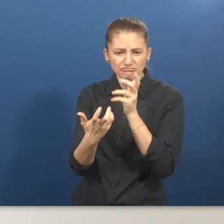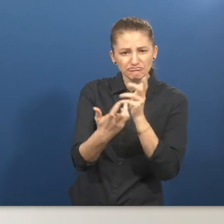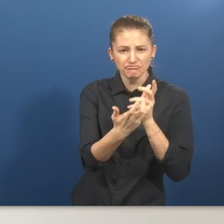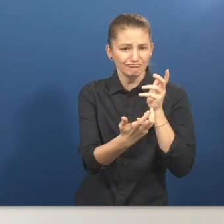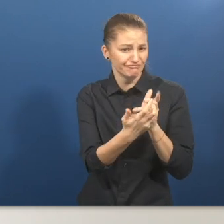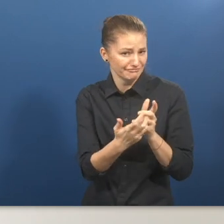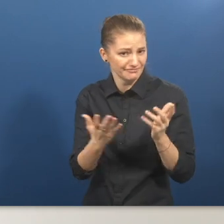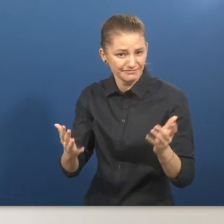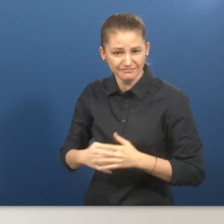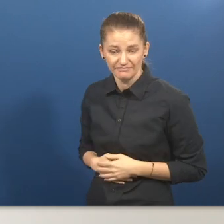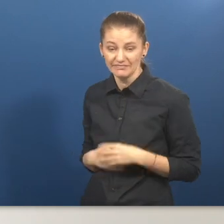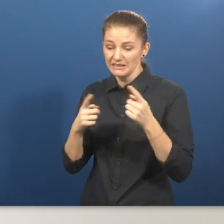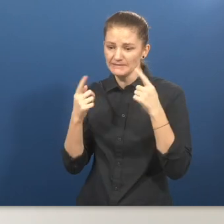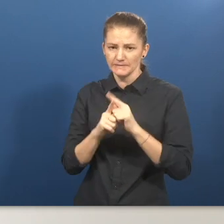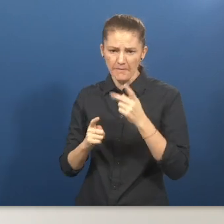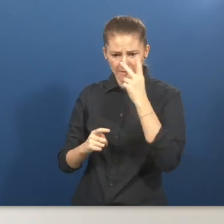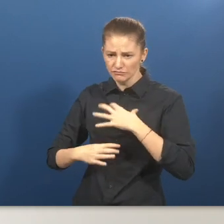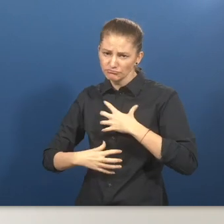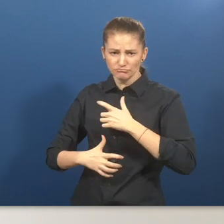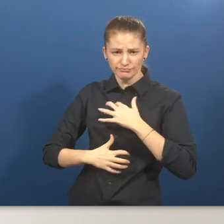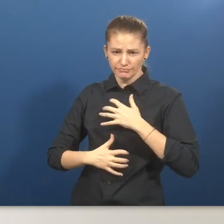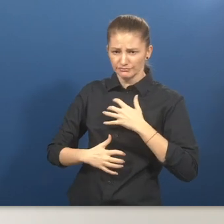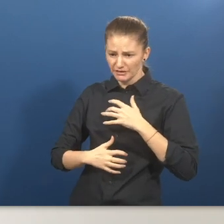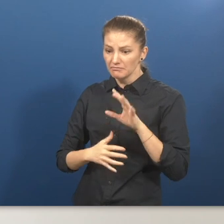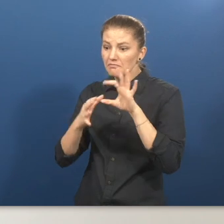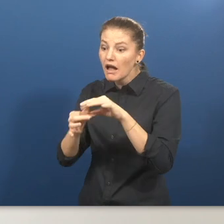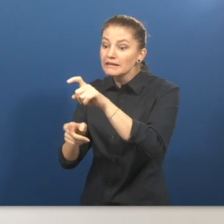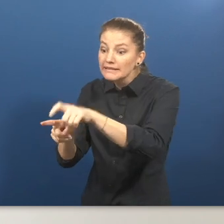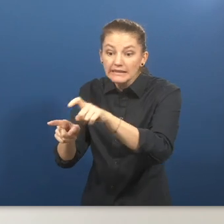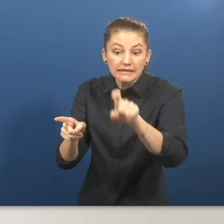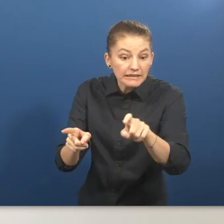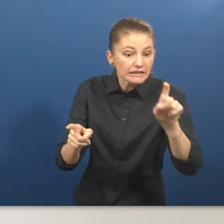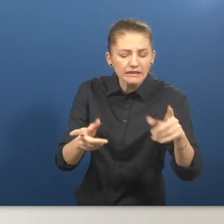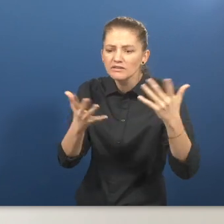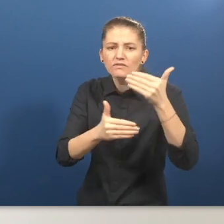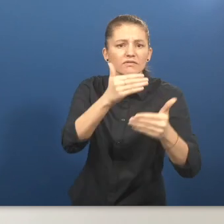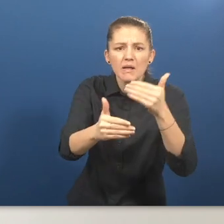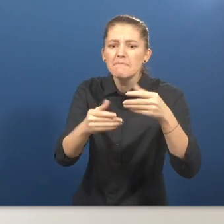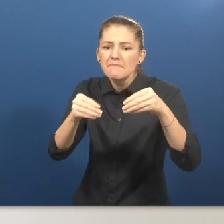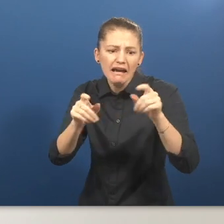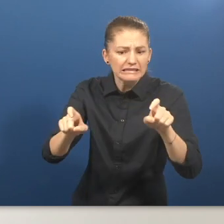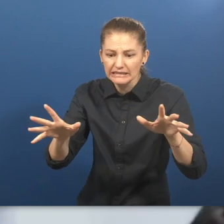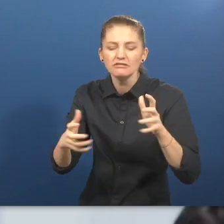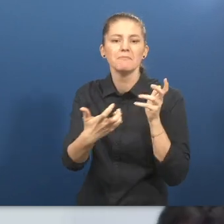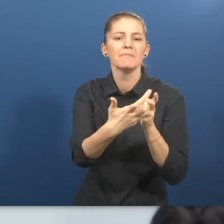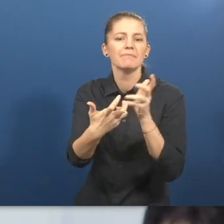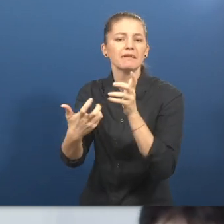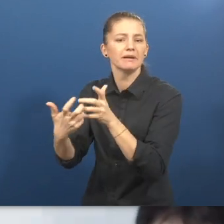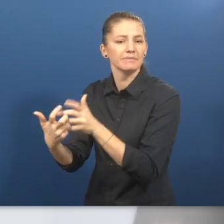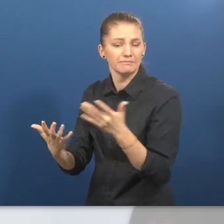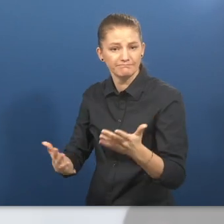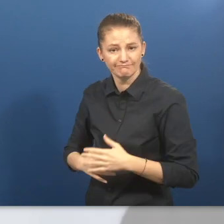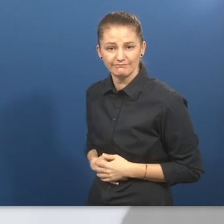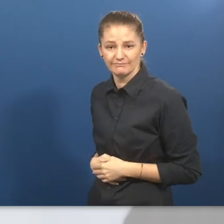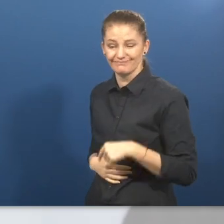approach this helps us to adjust according to the local reality and offer services that are needed by the market how